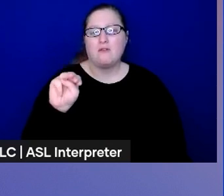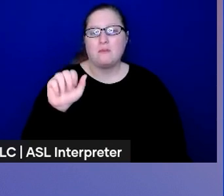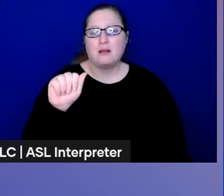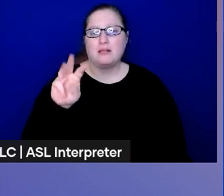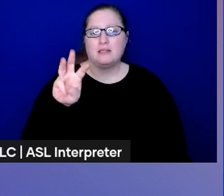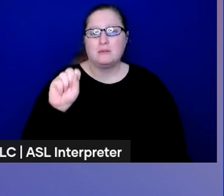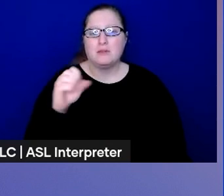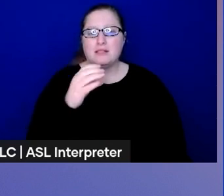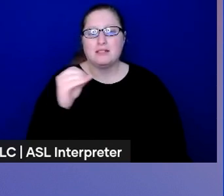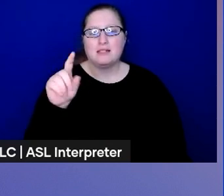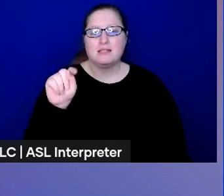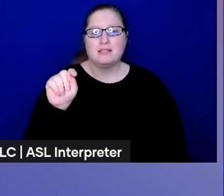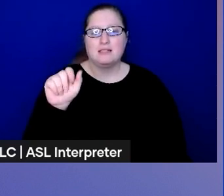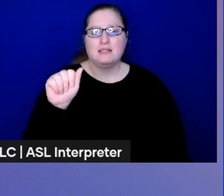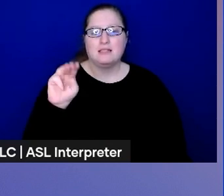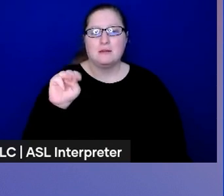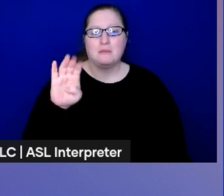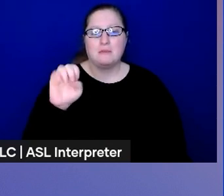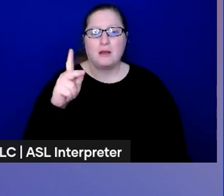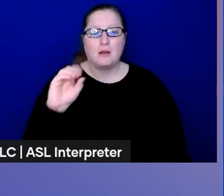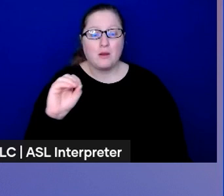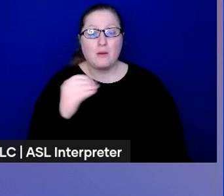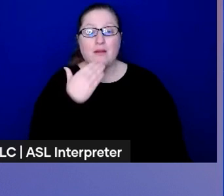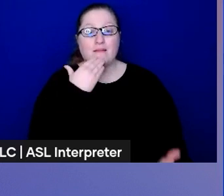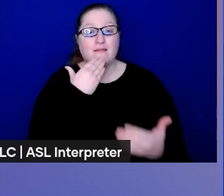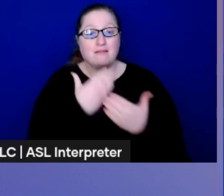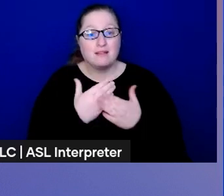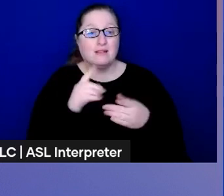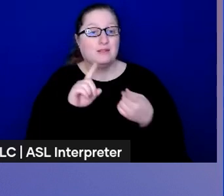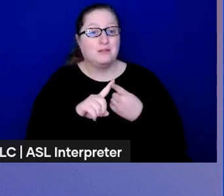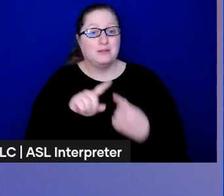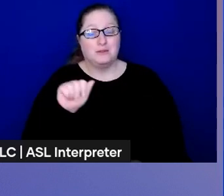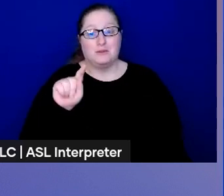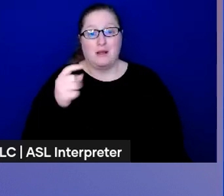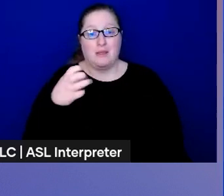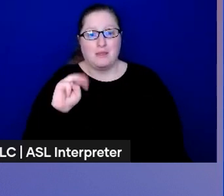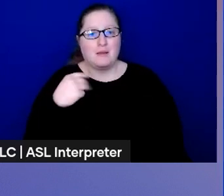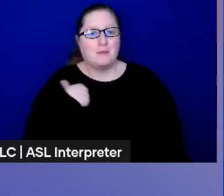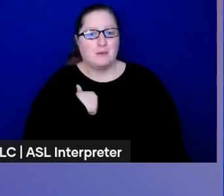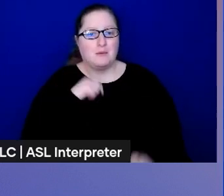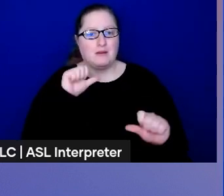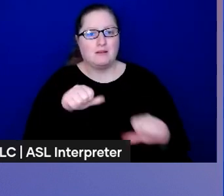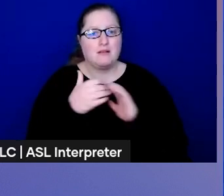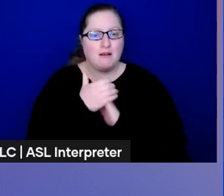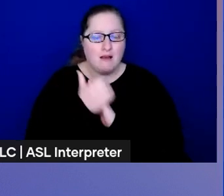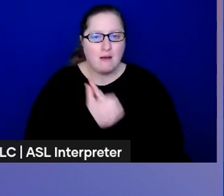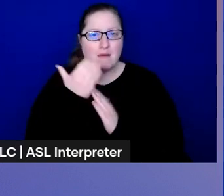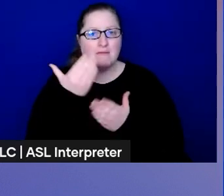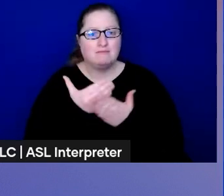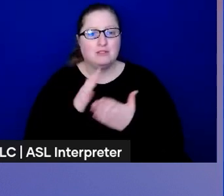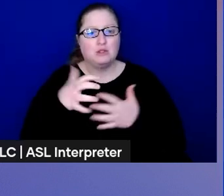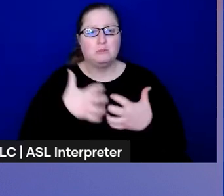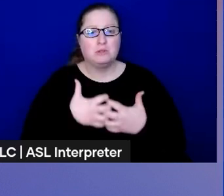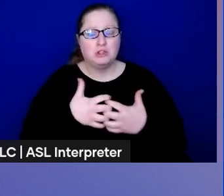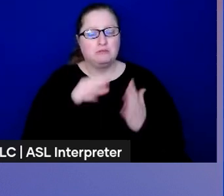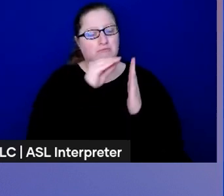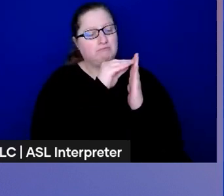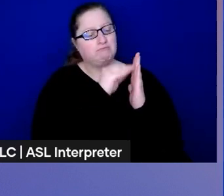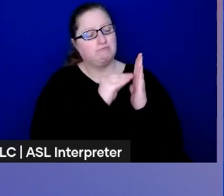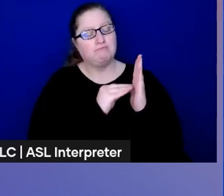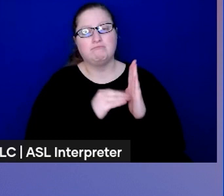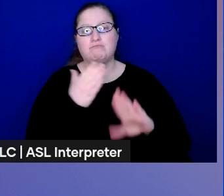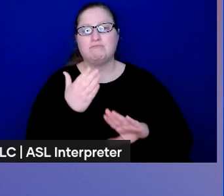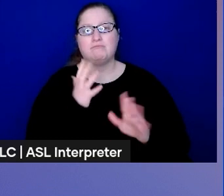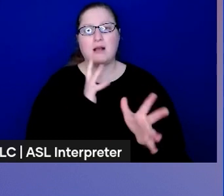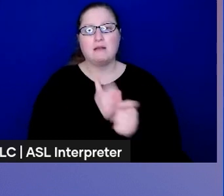Thanks to Anton, we can validate in our machine a lot of Terraform configuration and keep the documentation up to date before